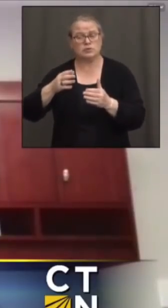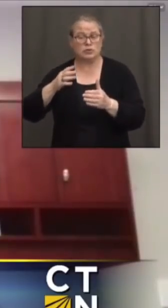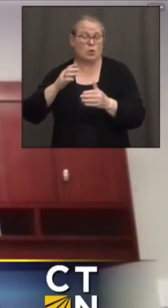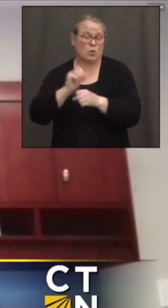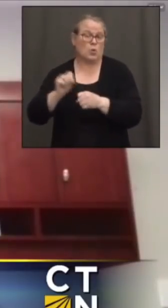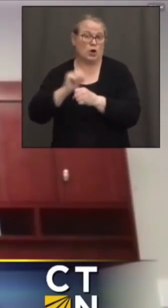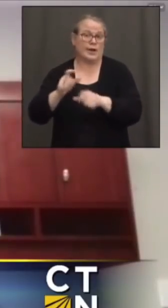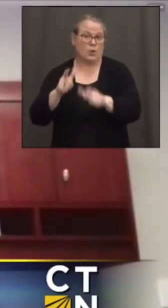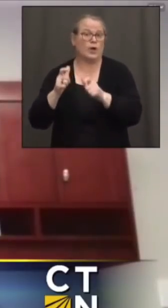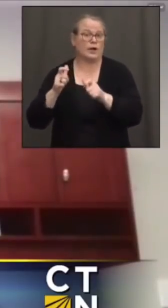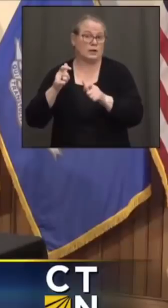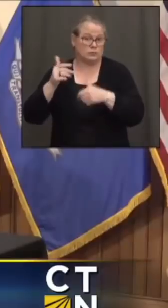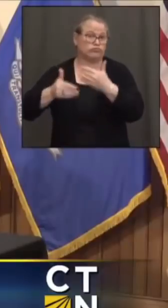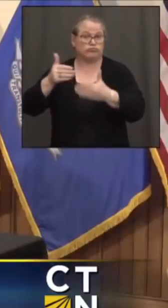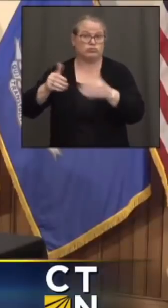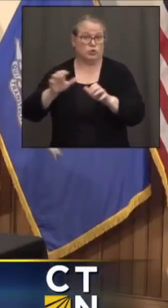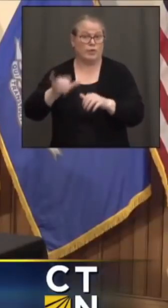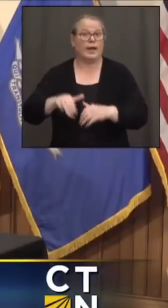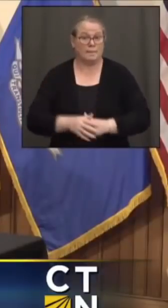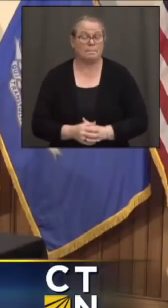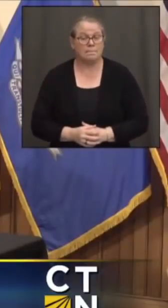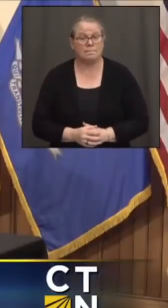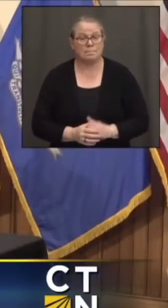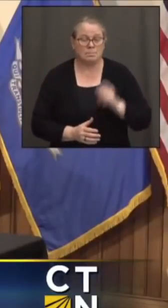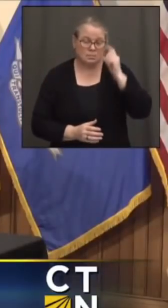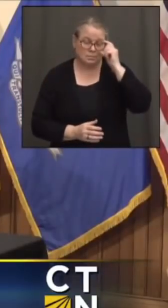we can to do that. Thank you.